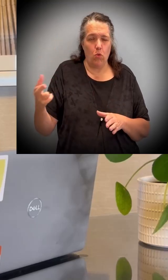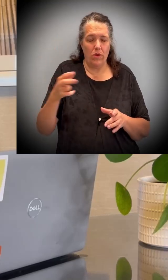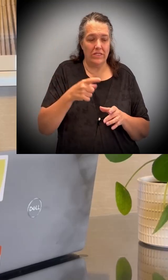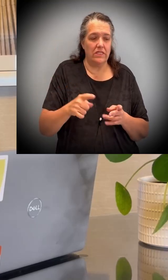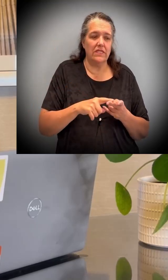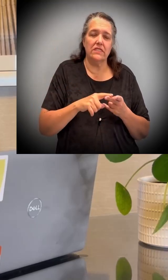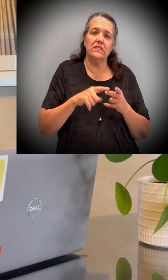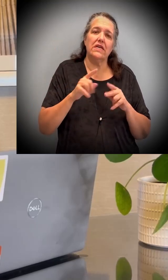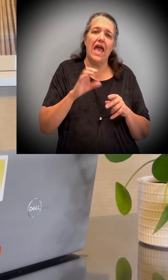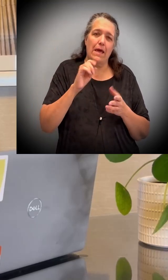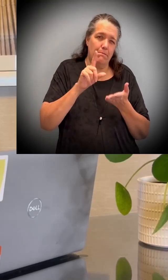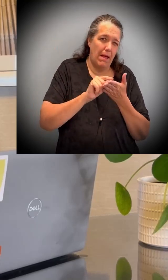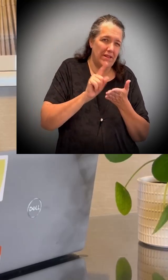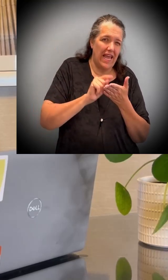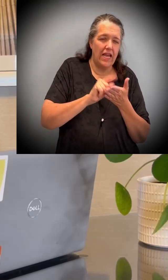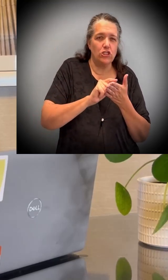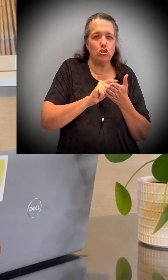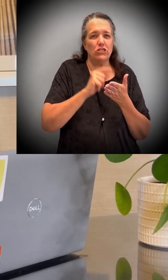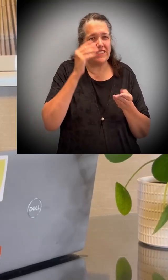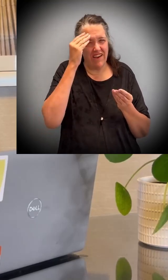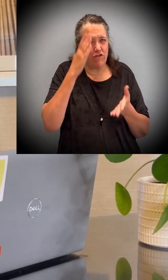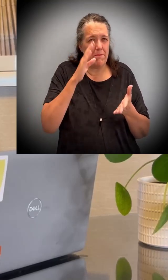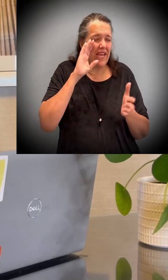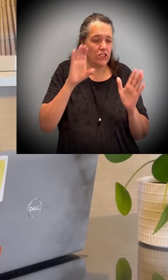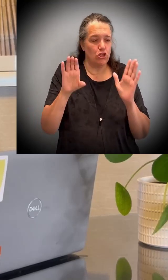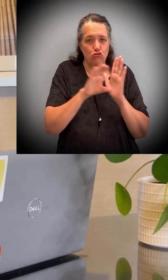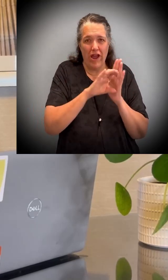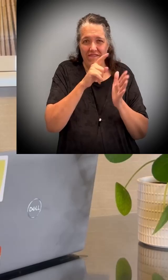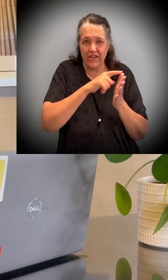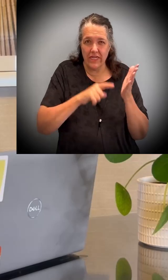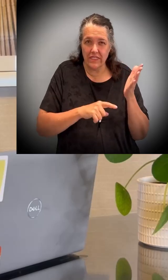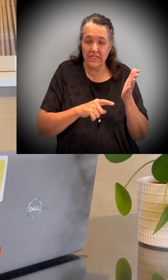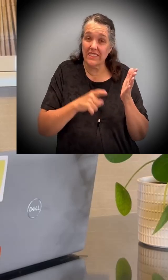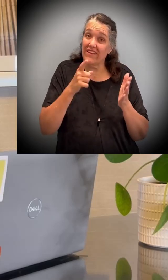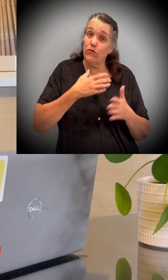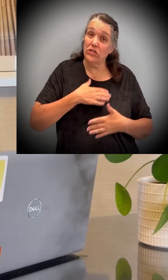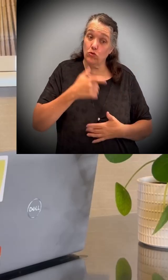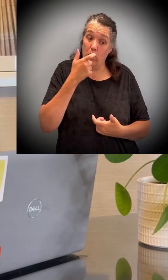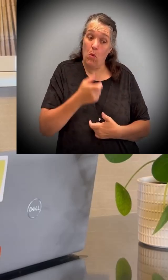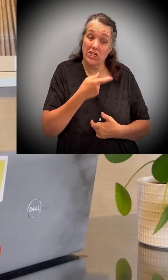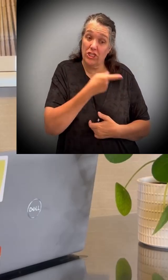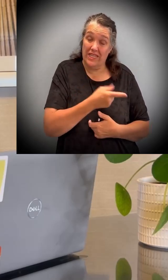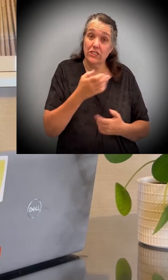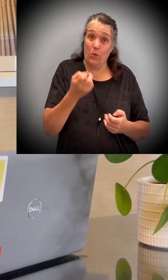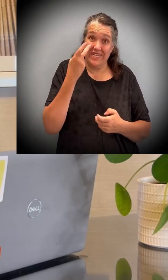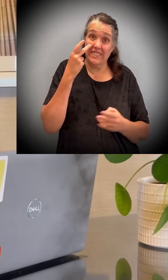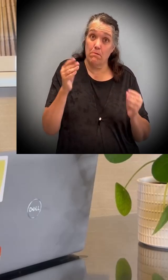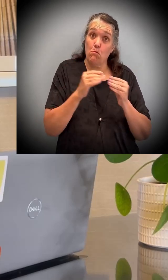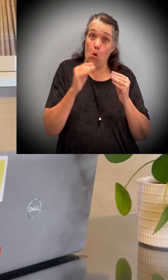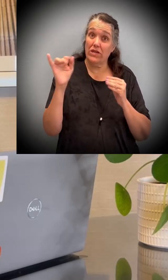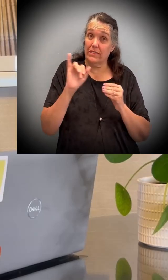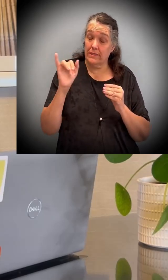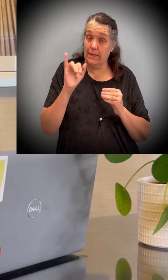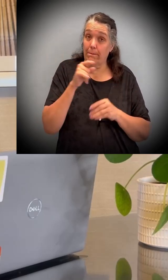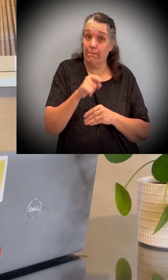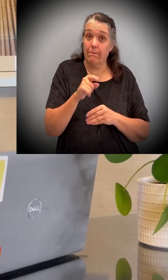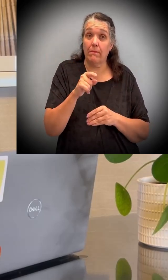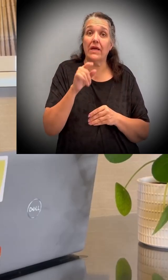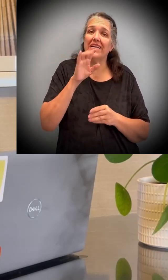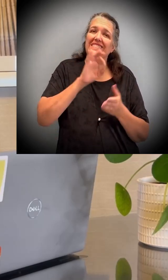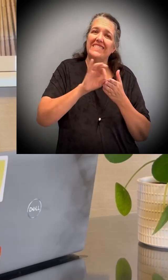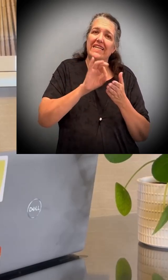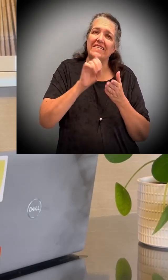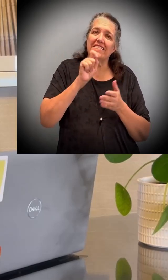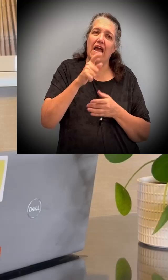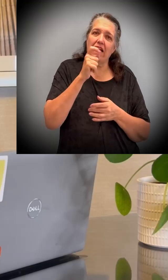data, a library of publications, infographics and working papers and more. If you enjoyed this data gem and want to see more videos like this,